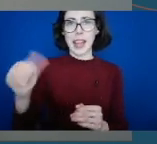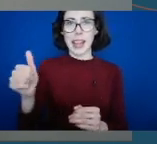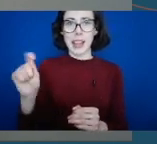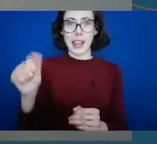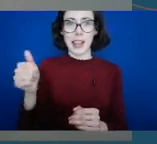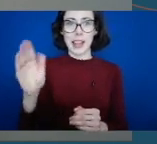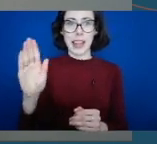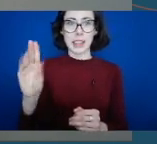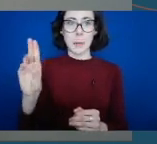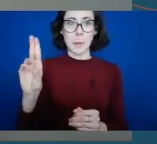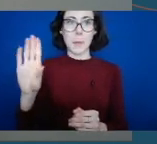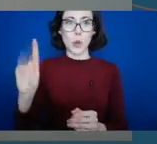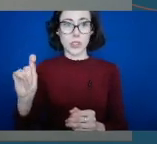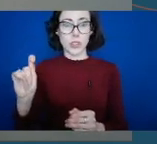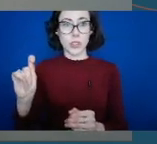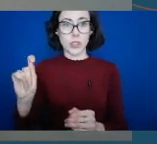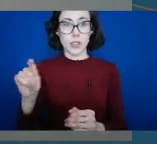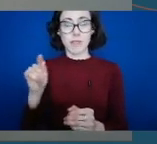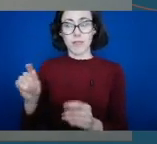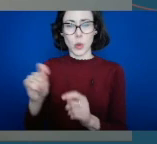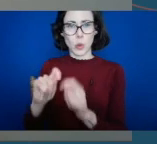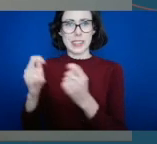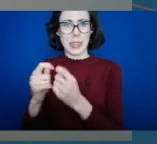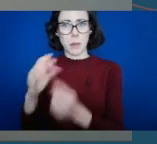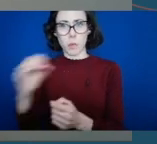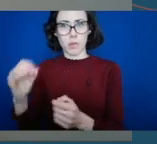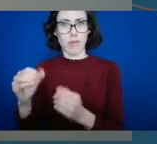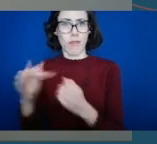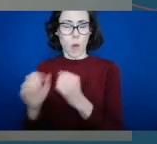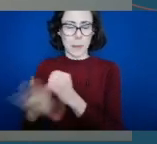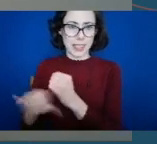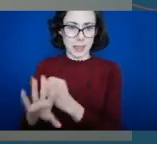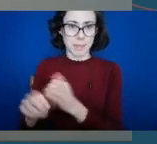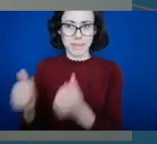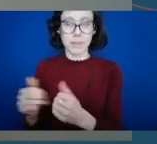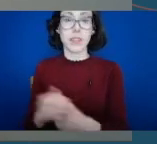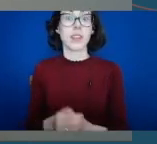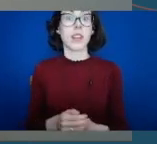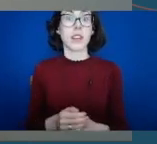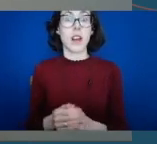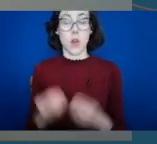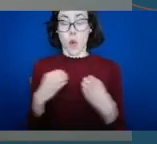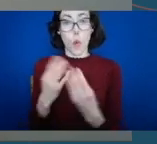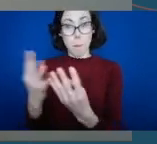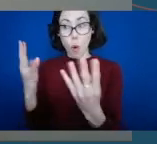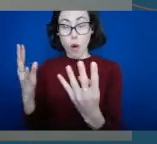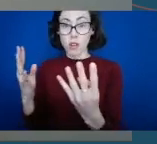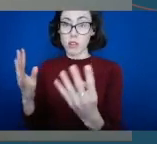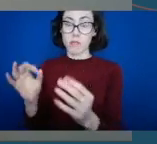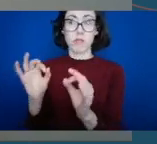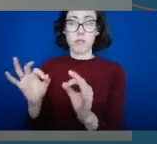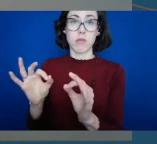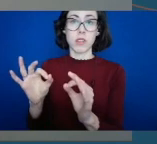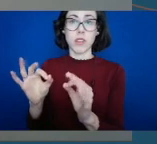expands to our wonderful board who have continued to guide and direct us, even in these great times of change, always ensuring to protect our team, our